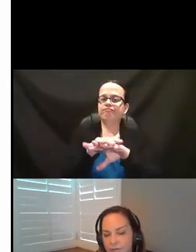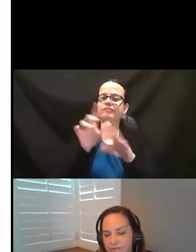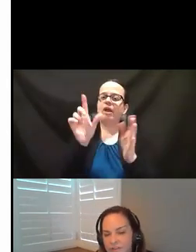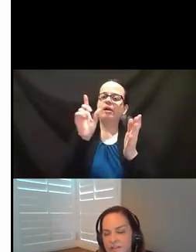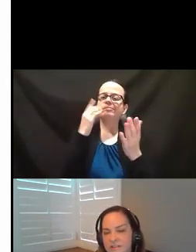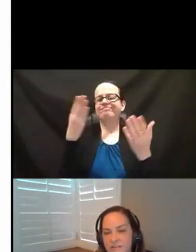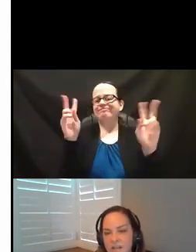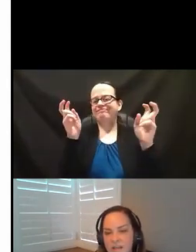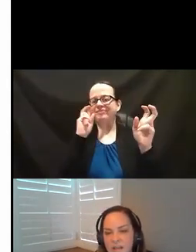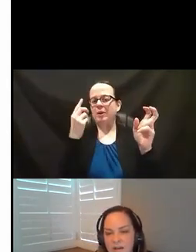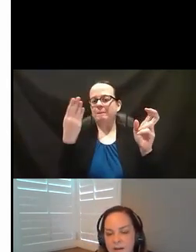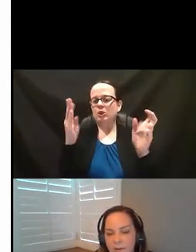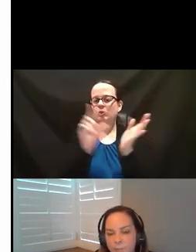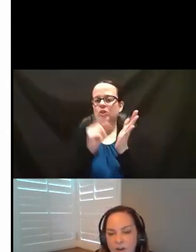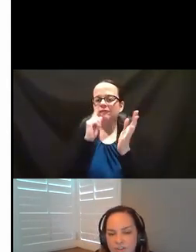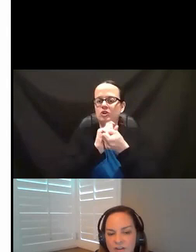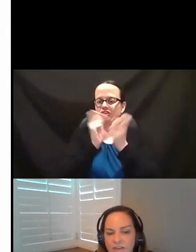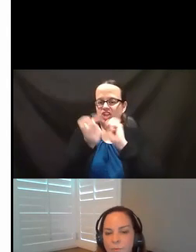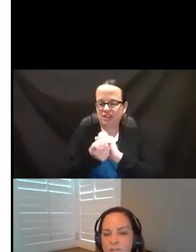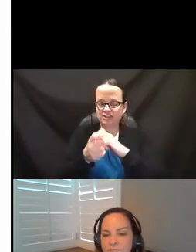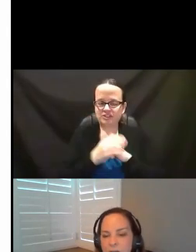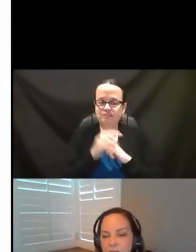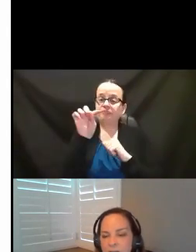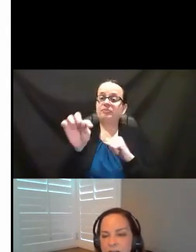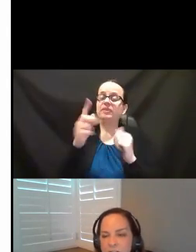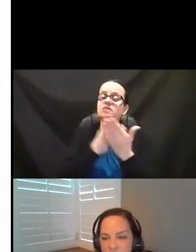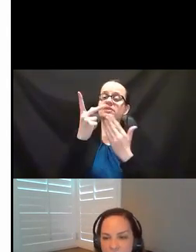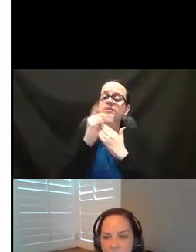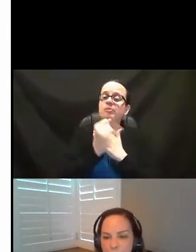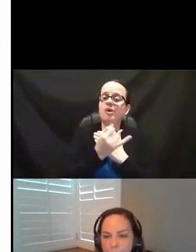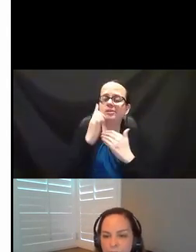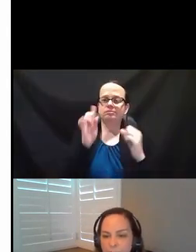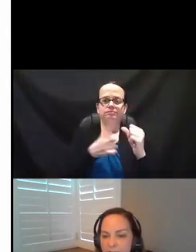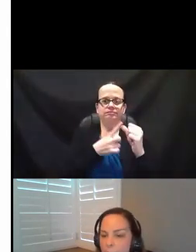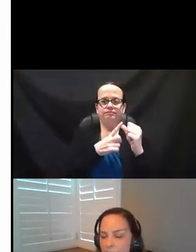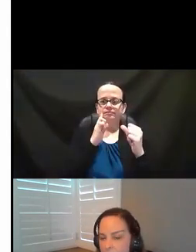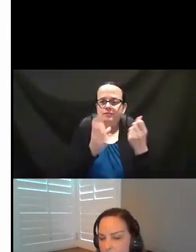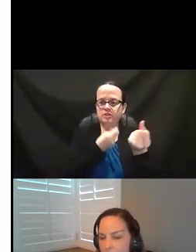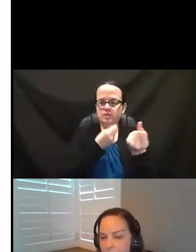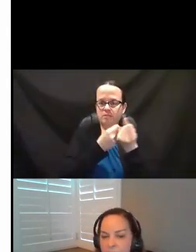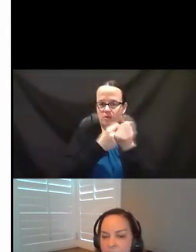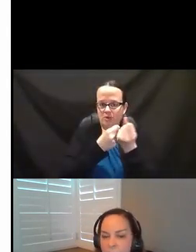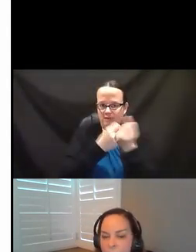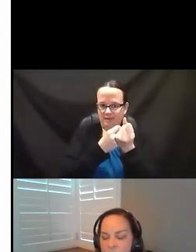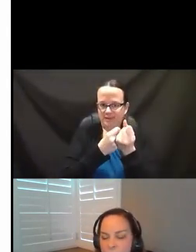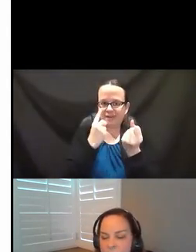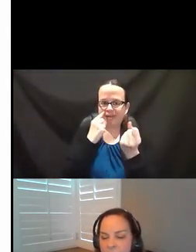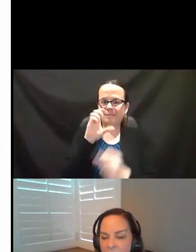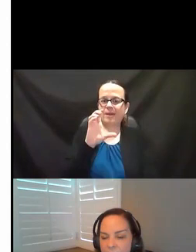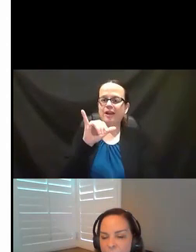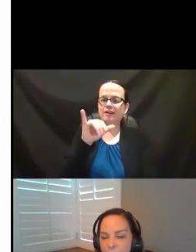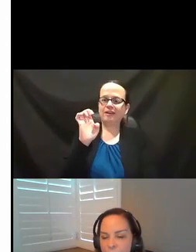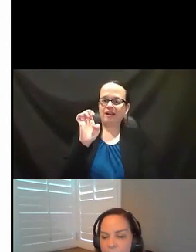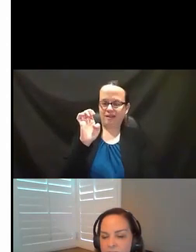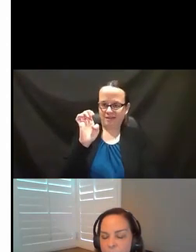you to know that this is the project that was initially supported by our PI program, which was the